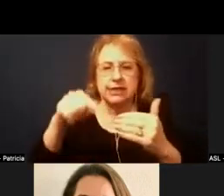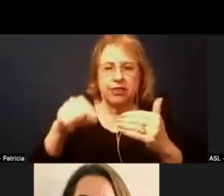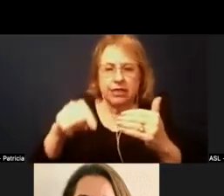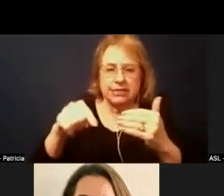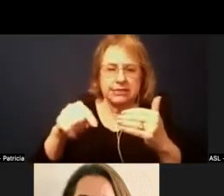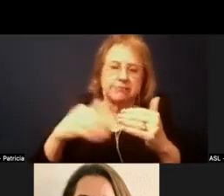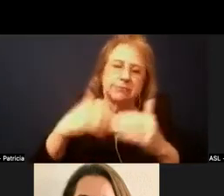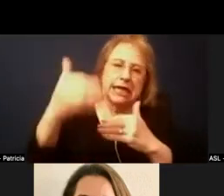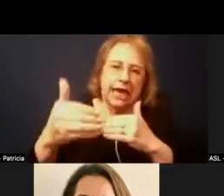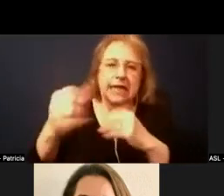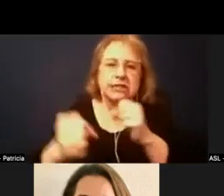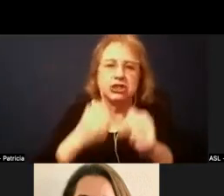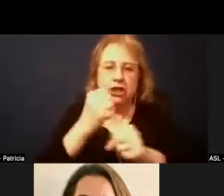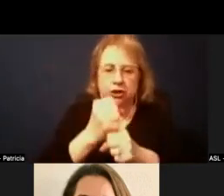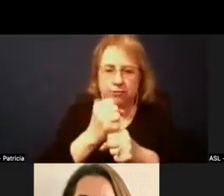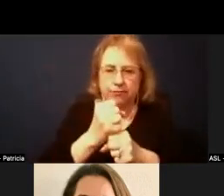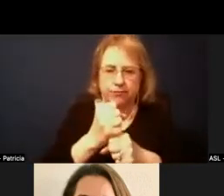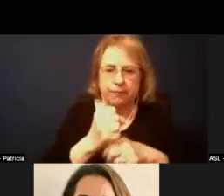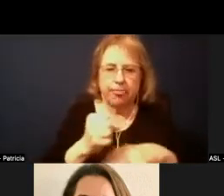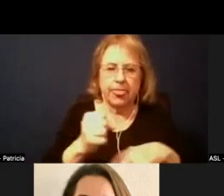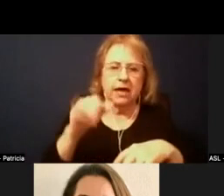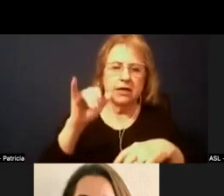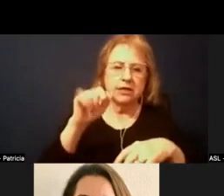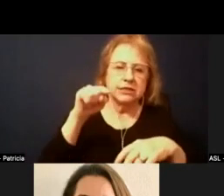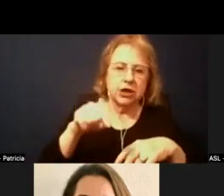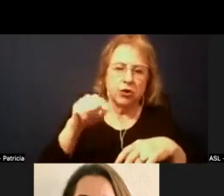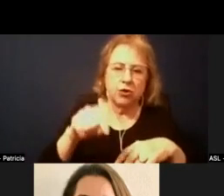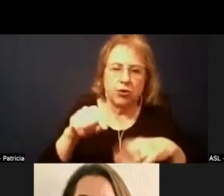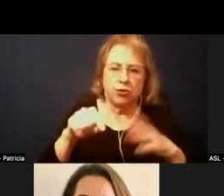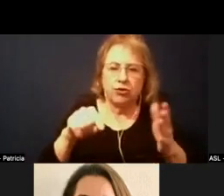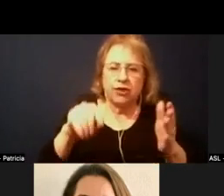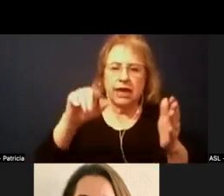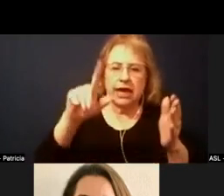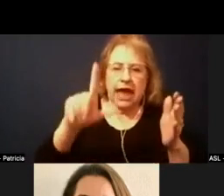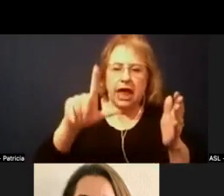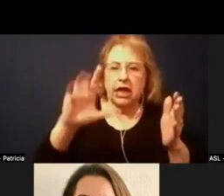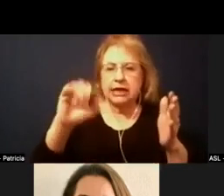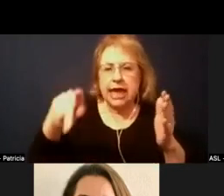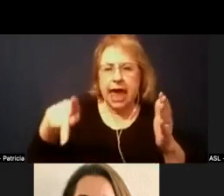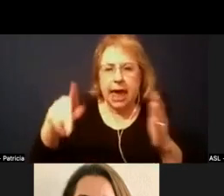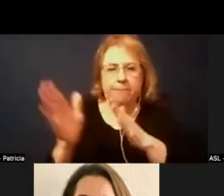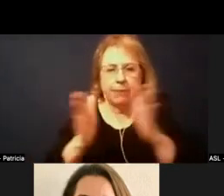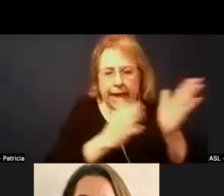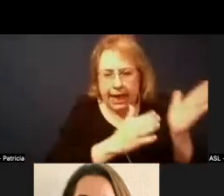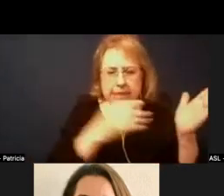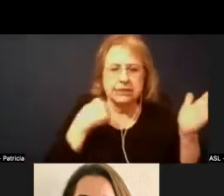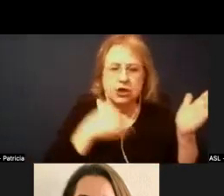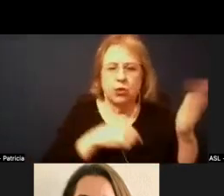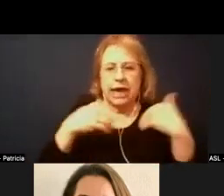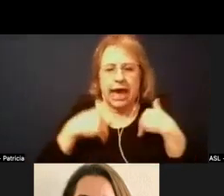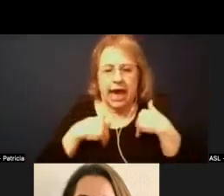that when the upcoming LCAP plan is put together that we have some input as well. And